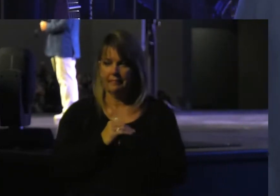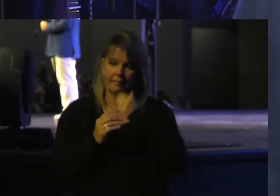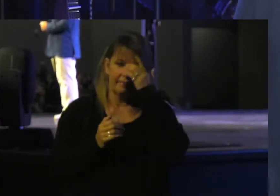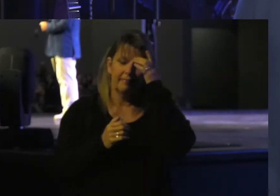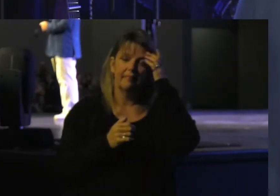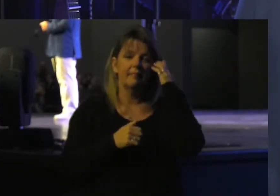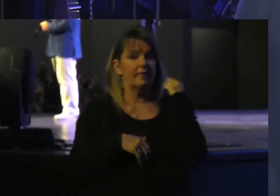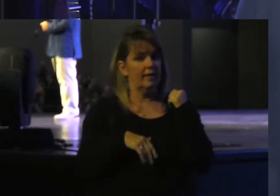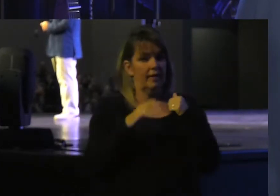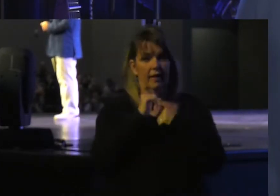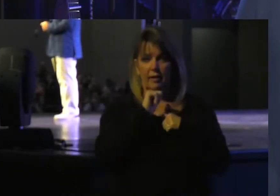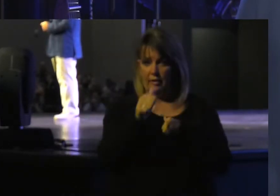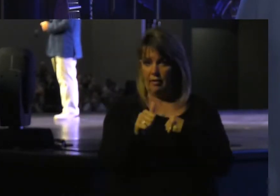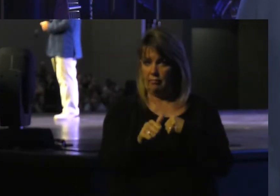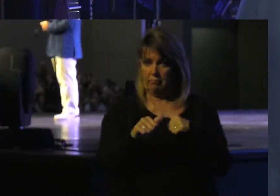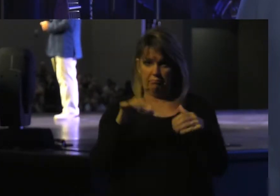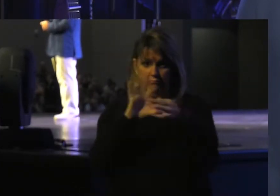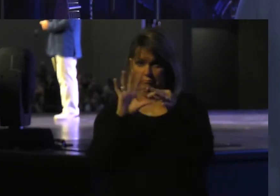message.